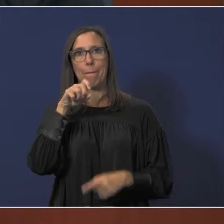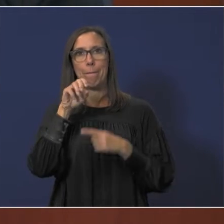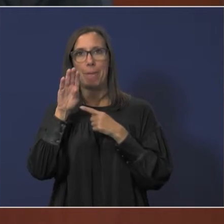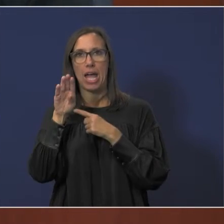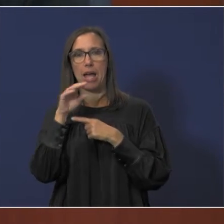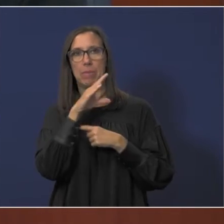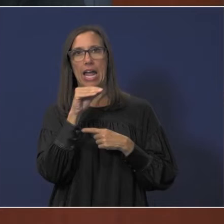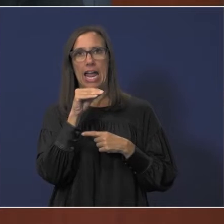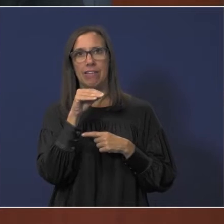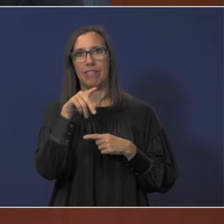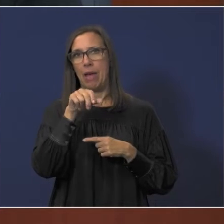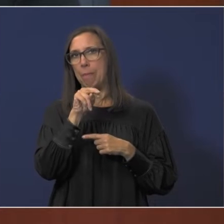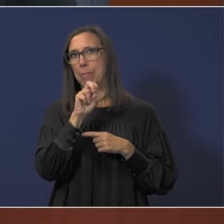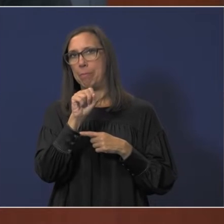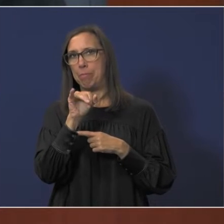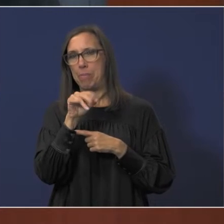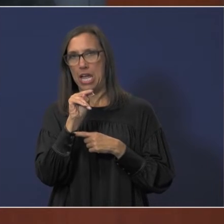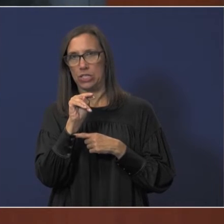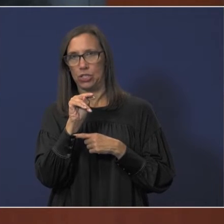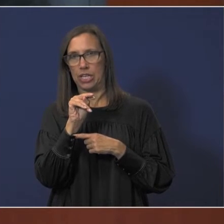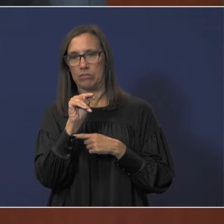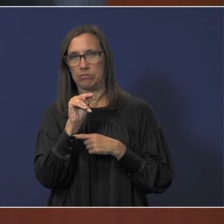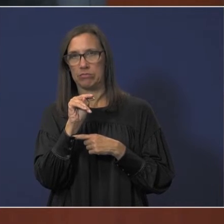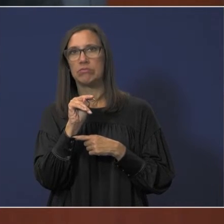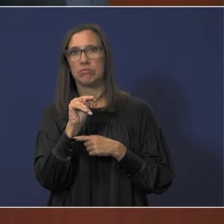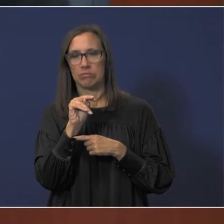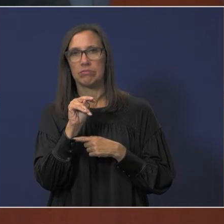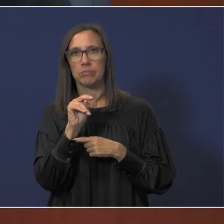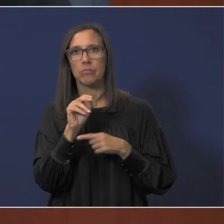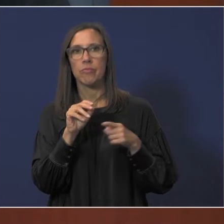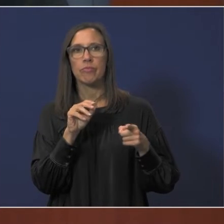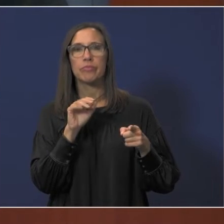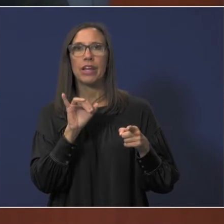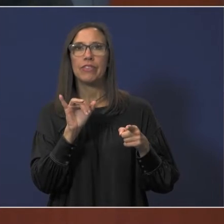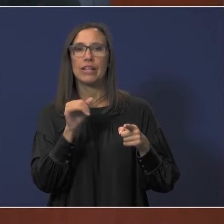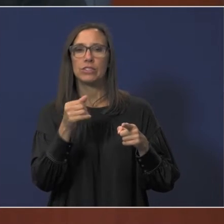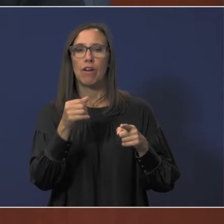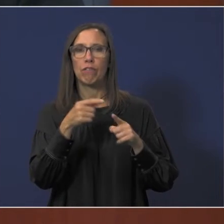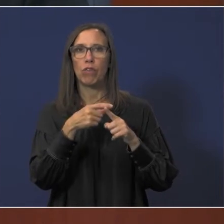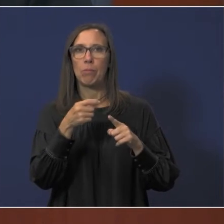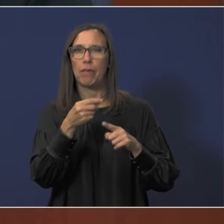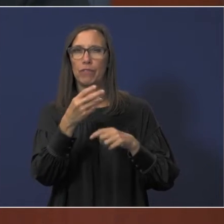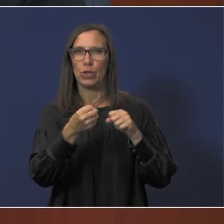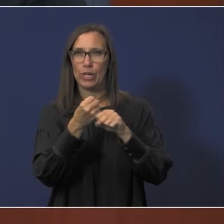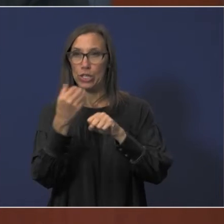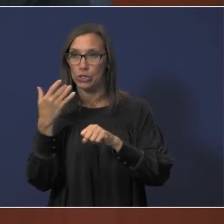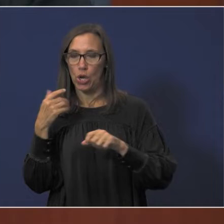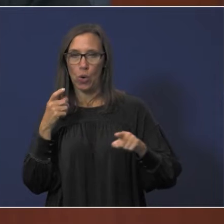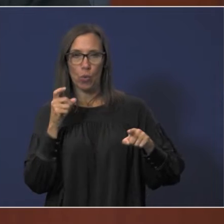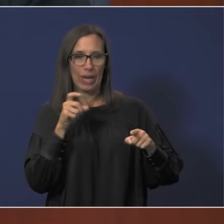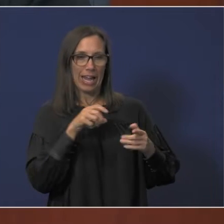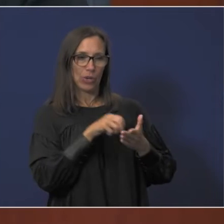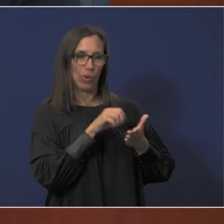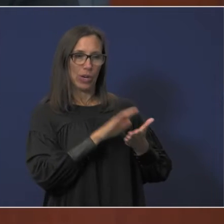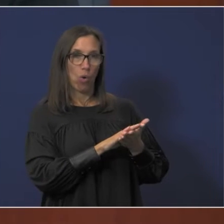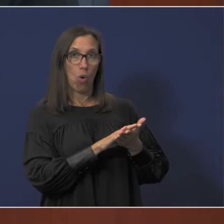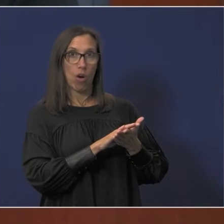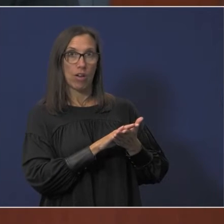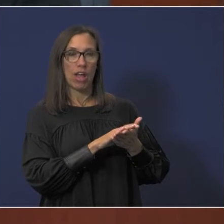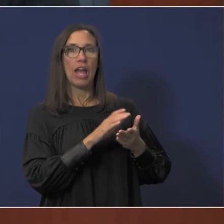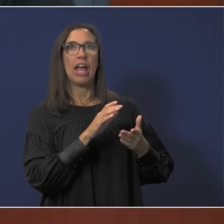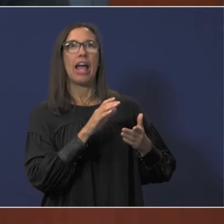liability the the new gaspys a couple years ago and how we had to record and bring in that total liability